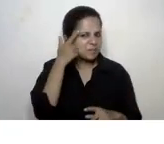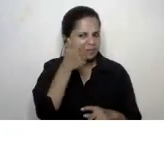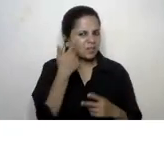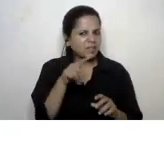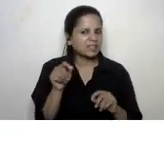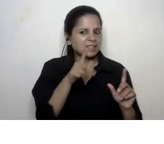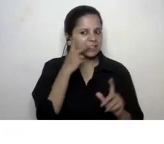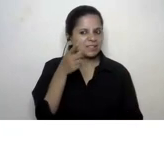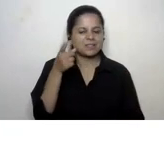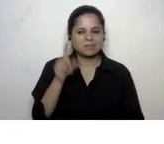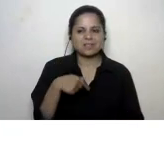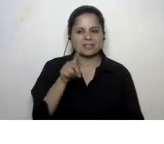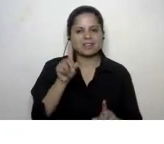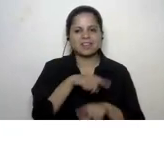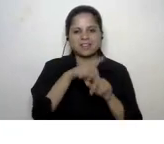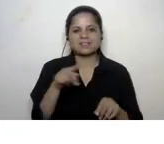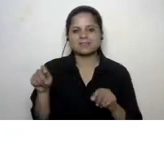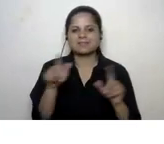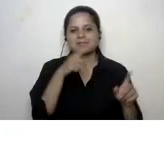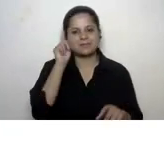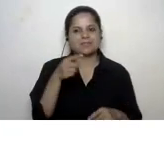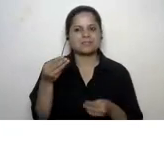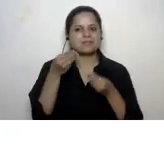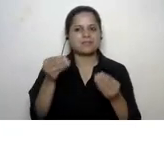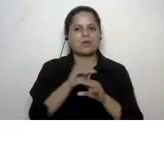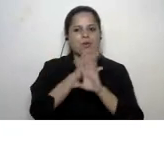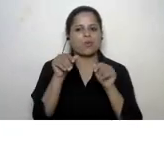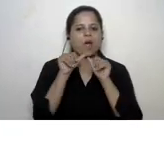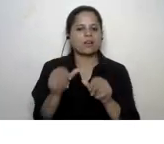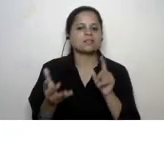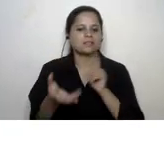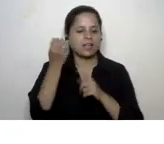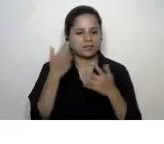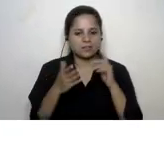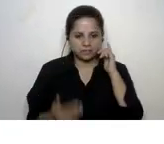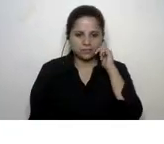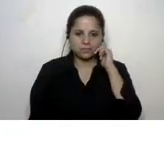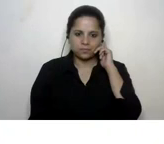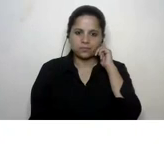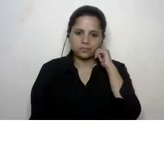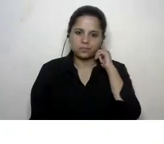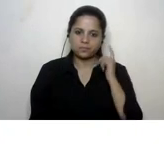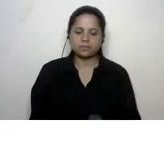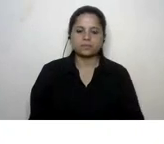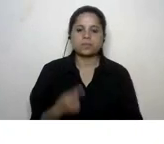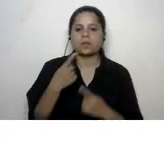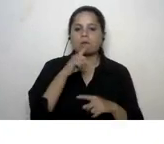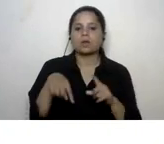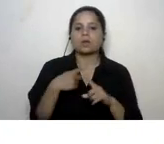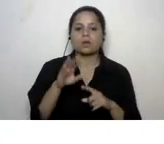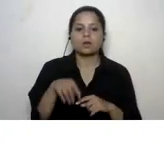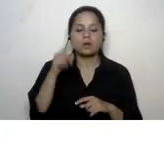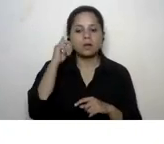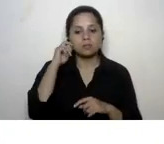i think we should just cancel our slides because they've given us all the answers absolutely they're talking about having technical